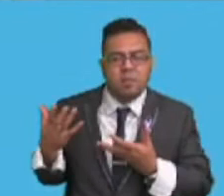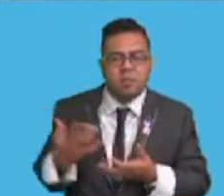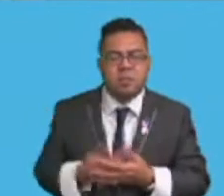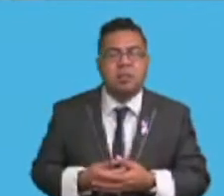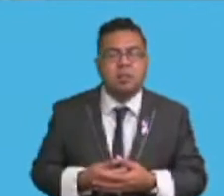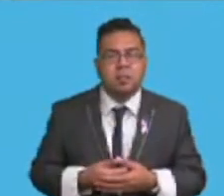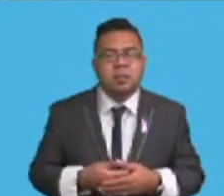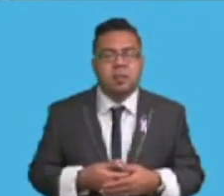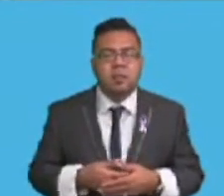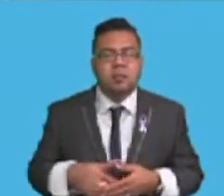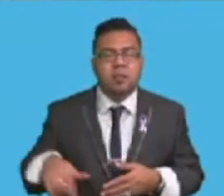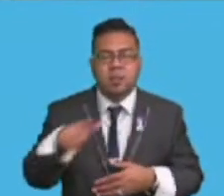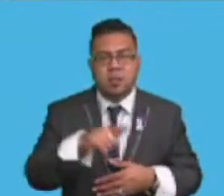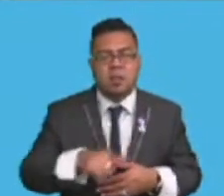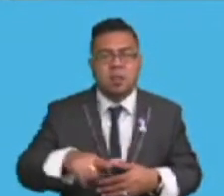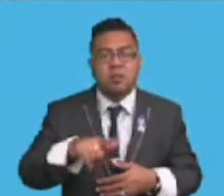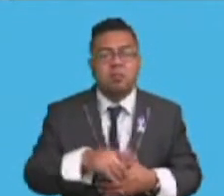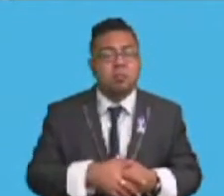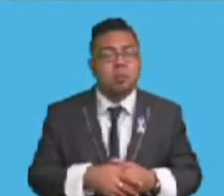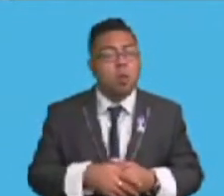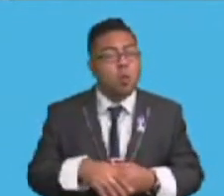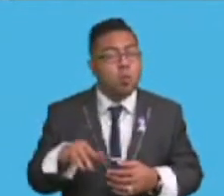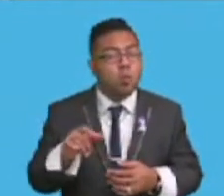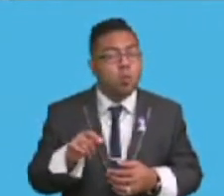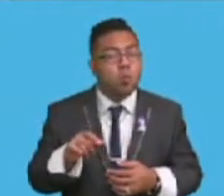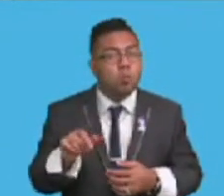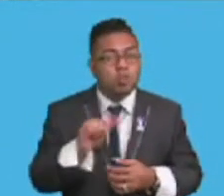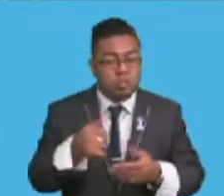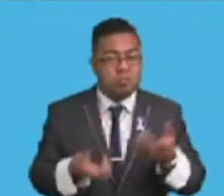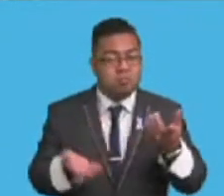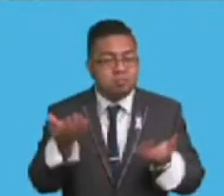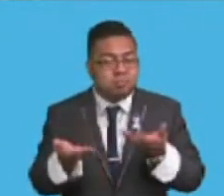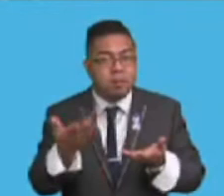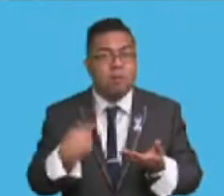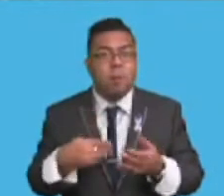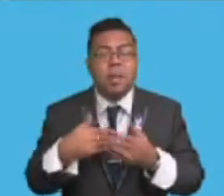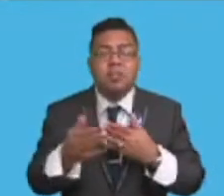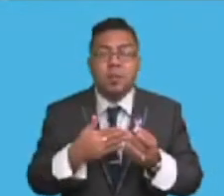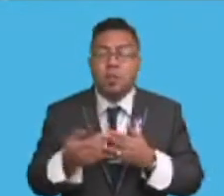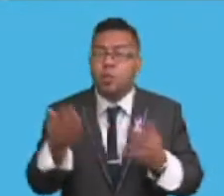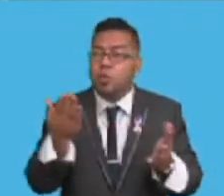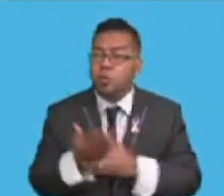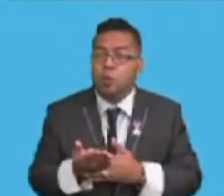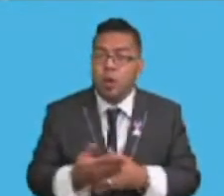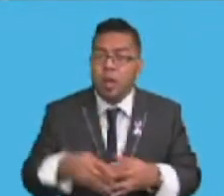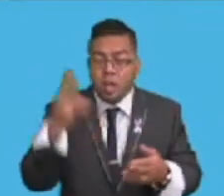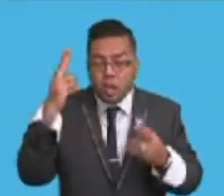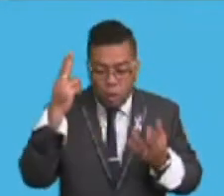land, which are susceptible to management through human activities and subject to degradation.